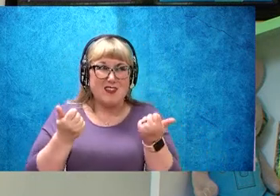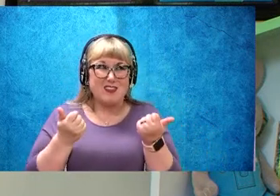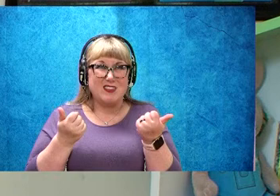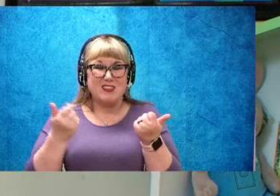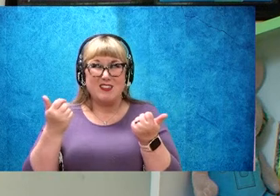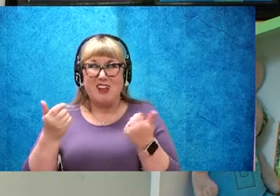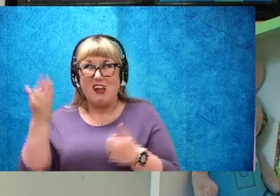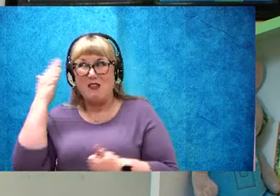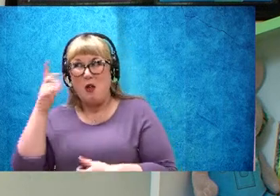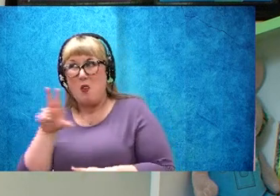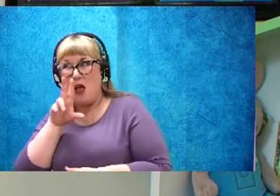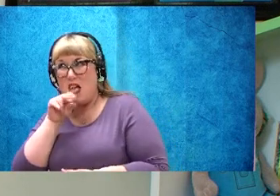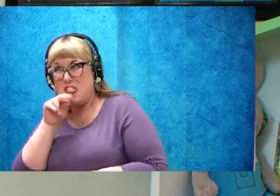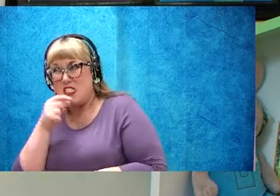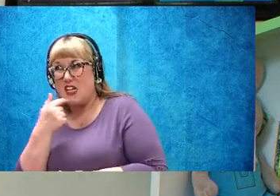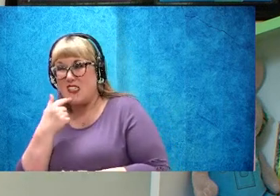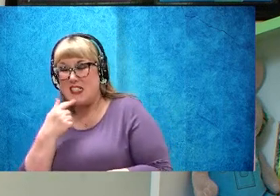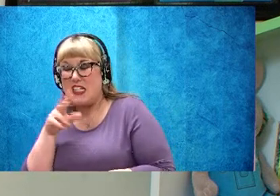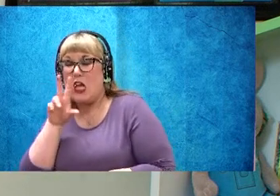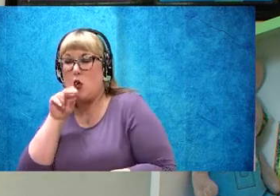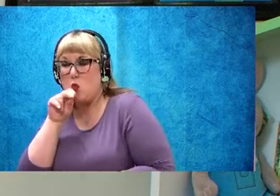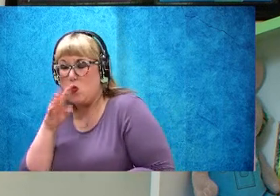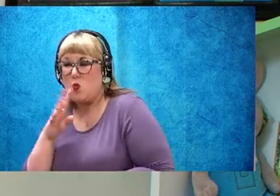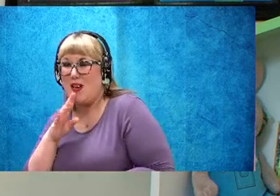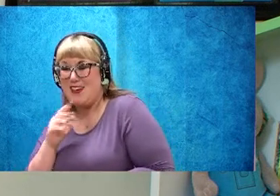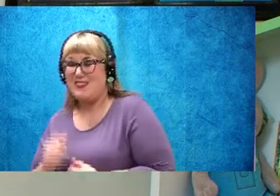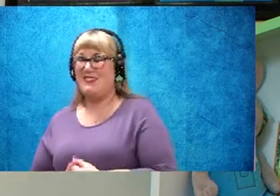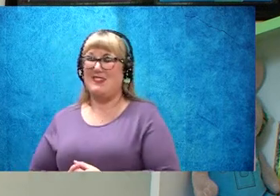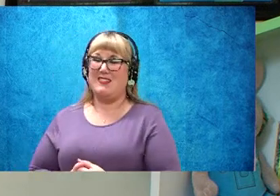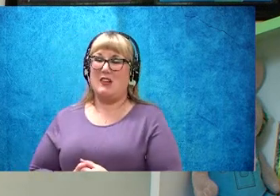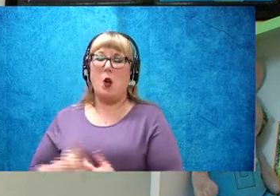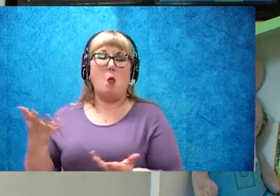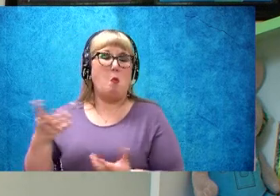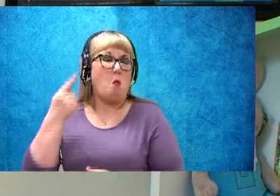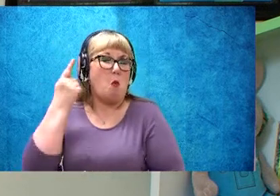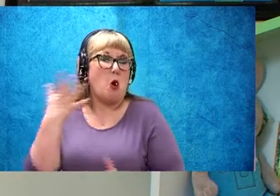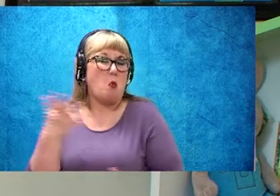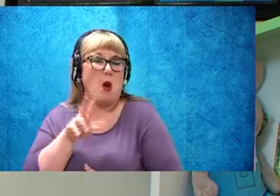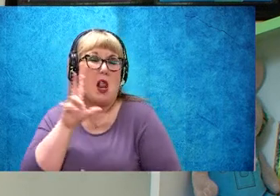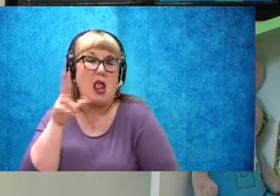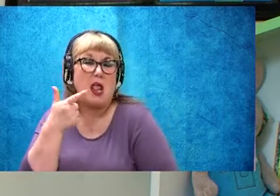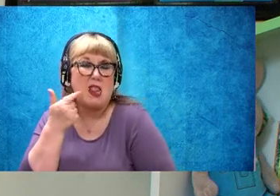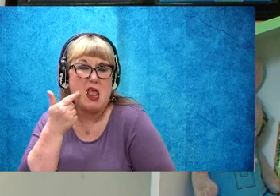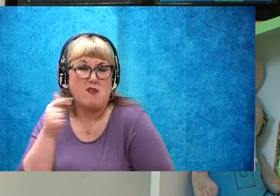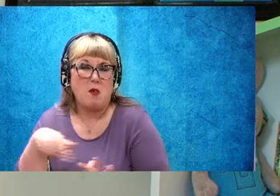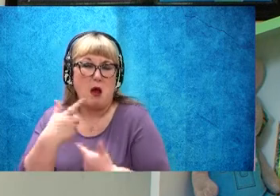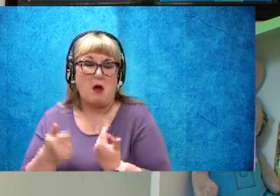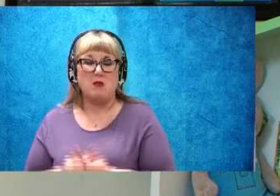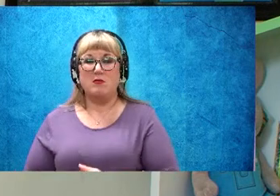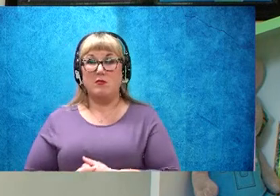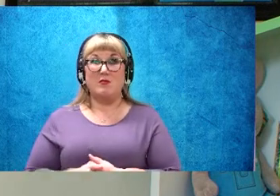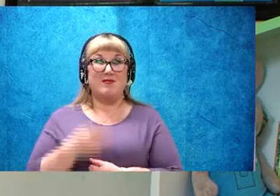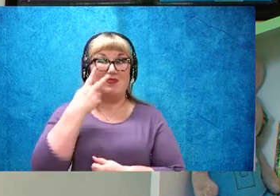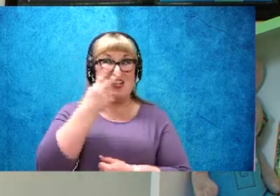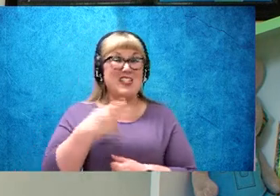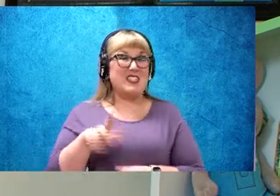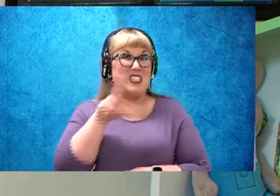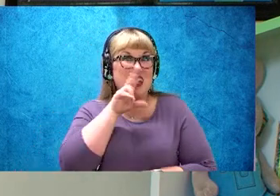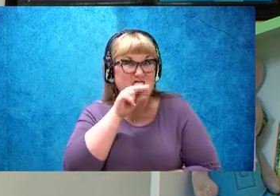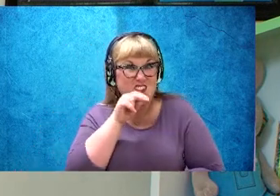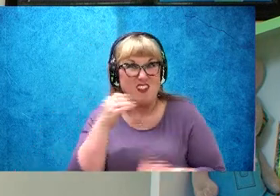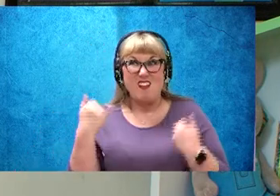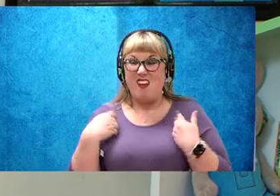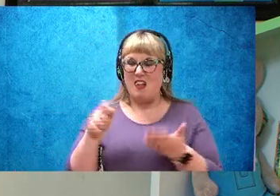duck says quack, I wonder what he is laughing about, also when I see this picture, I see the duck, he has a